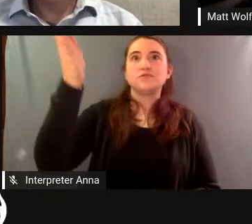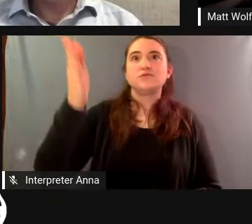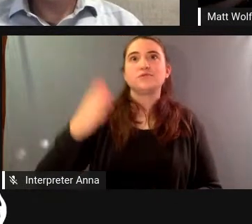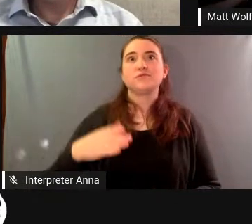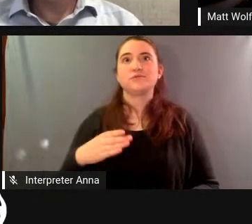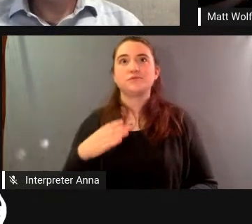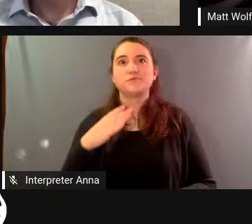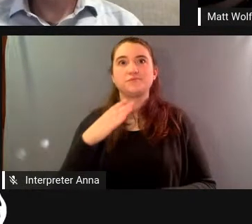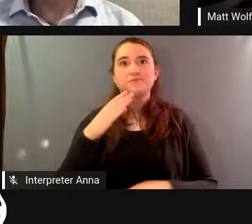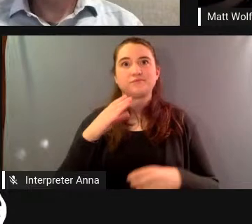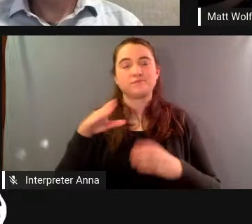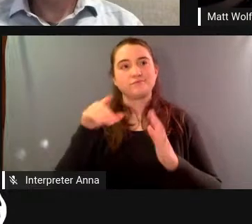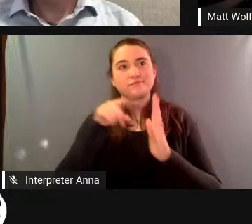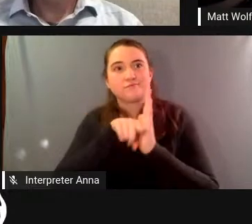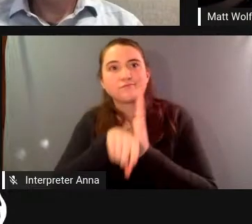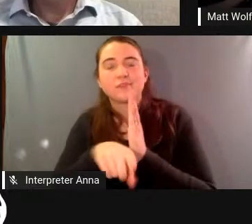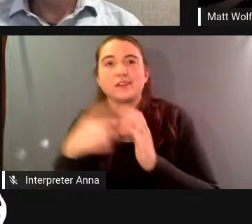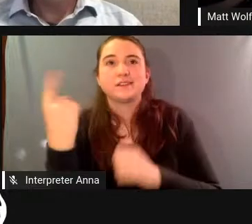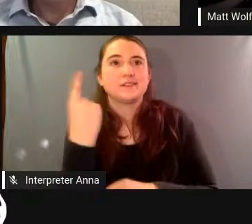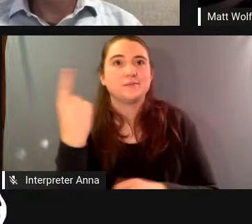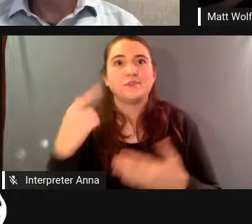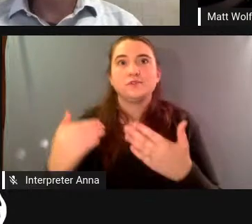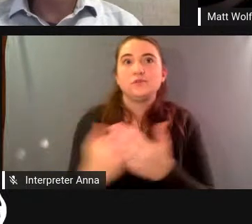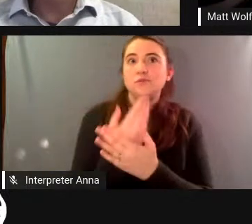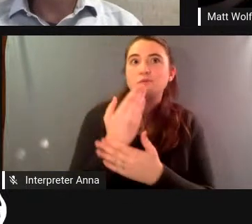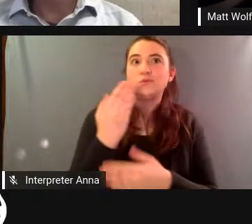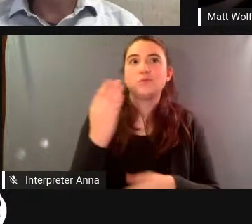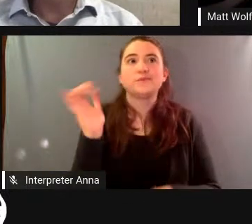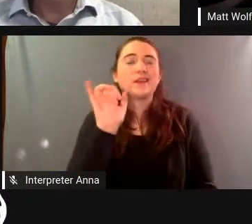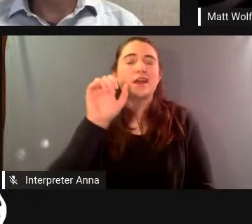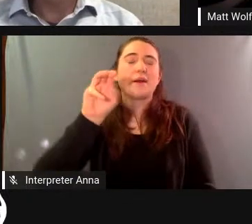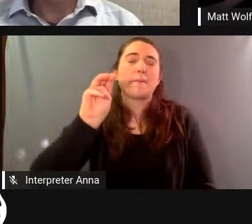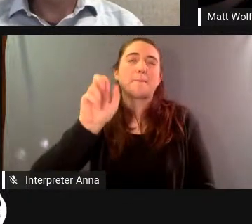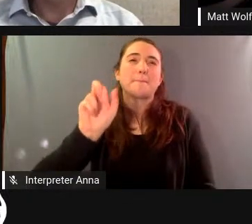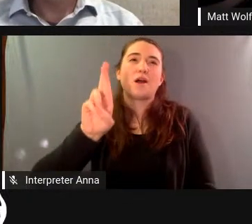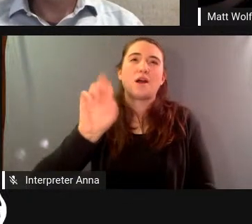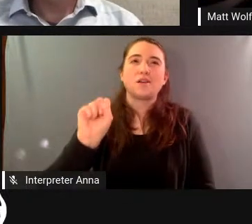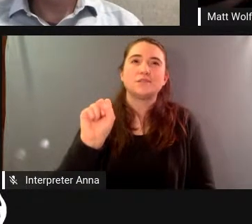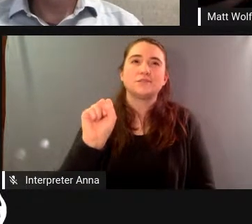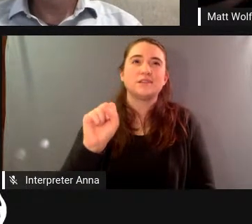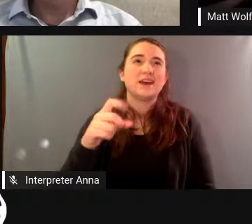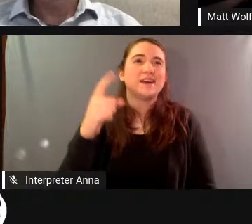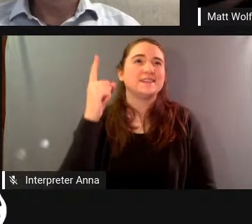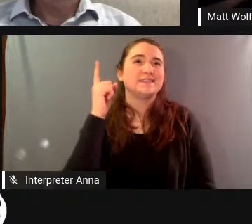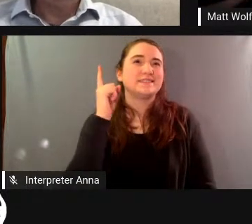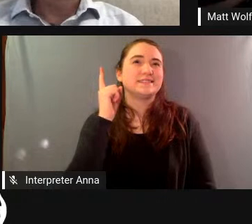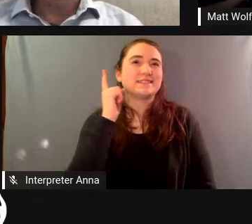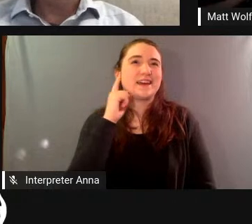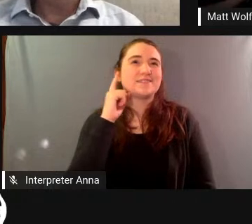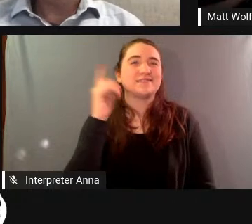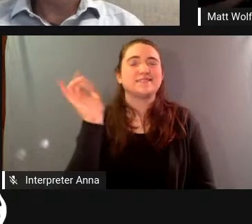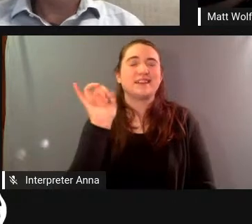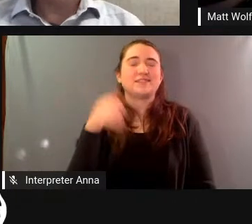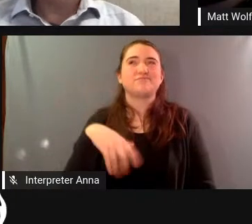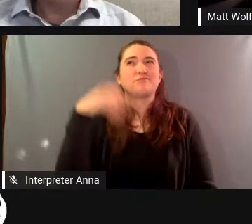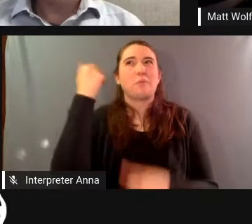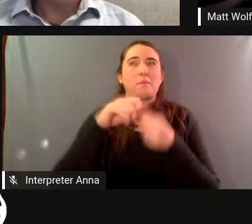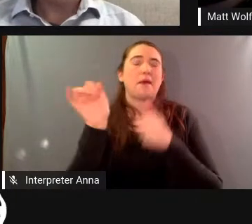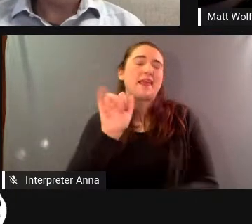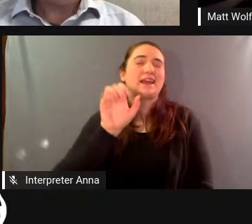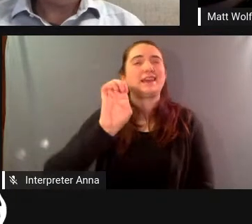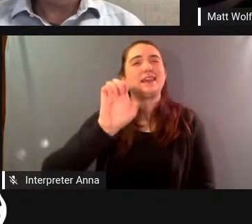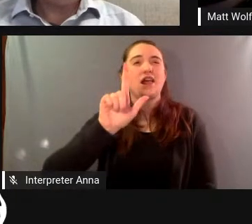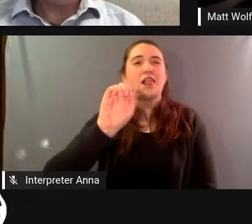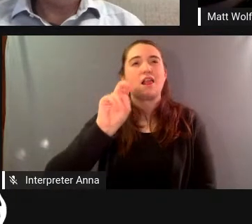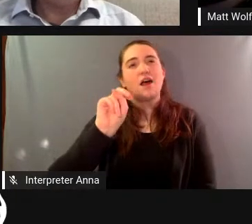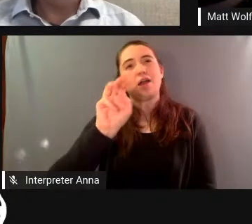something unknown like mars colonization it all sounds very familiar with someone like elon musk but this is a little bit